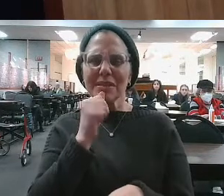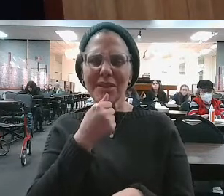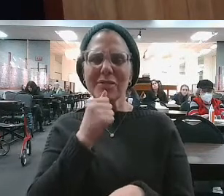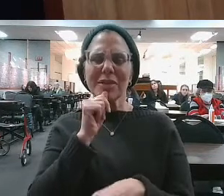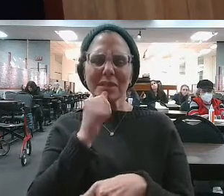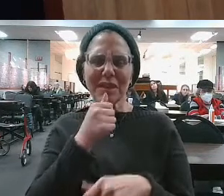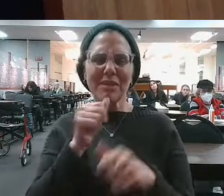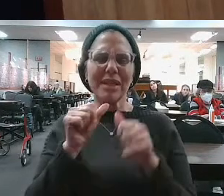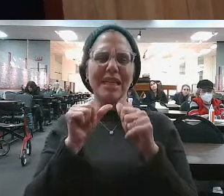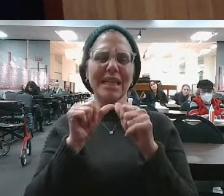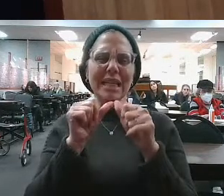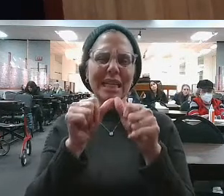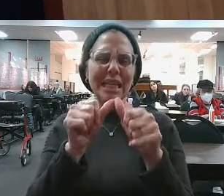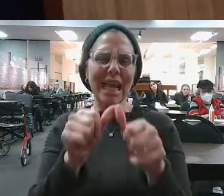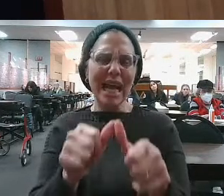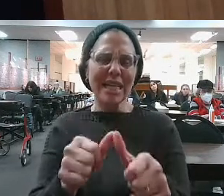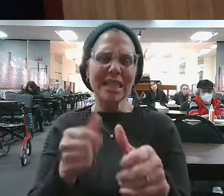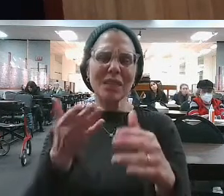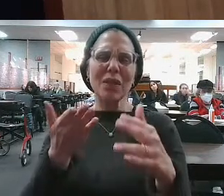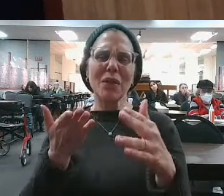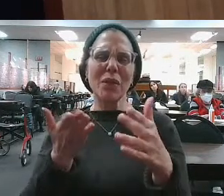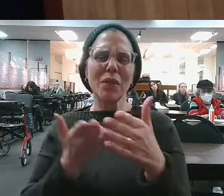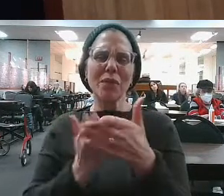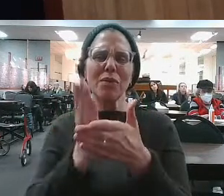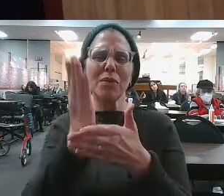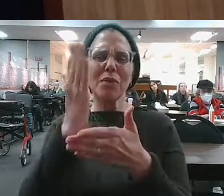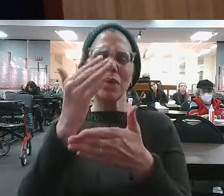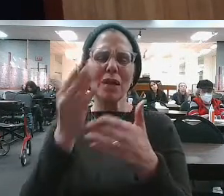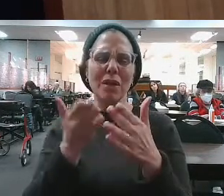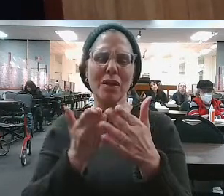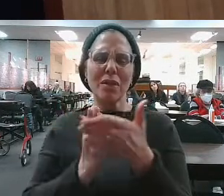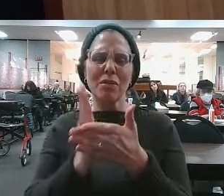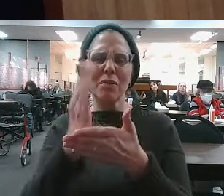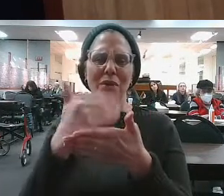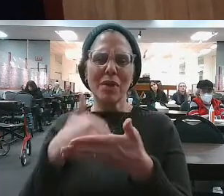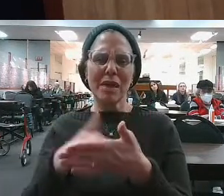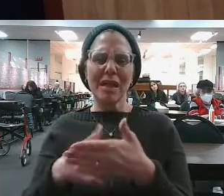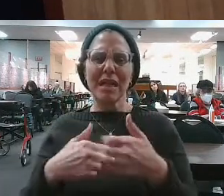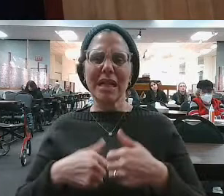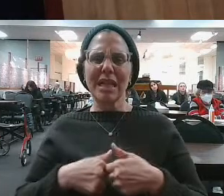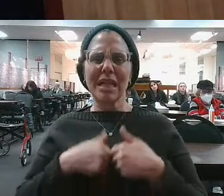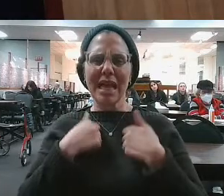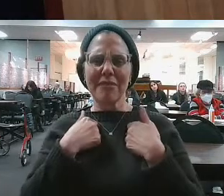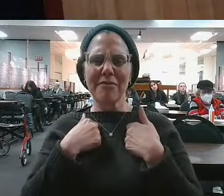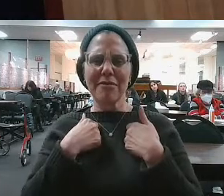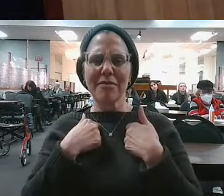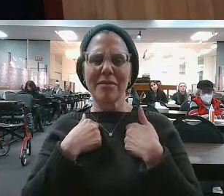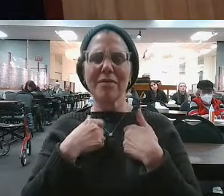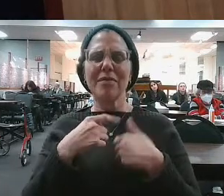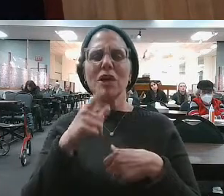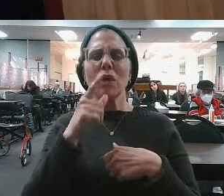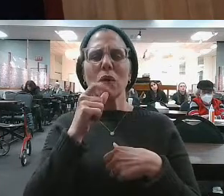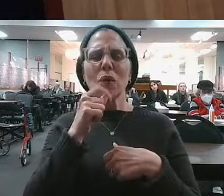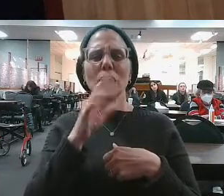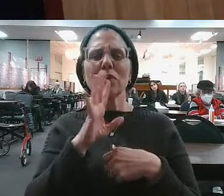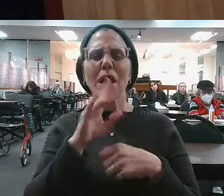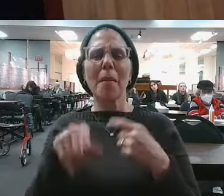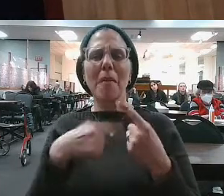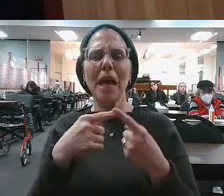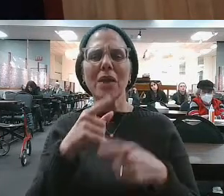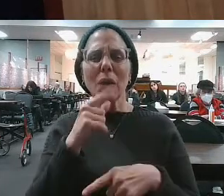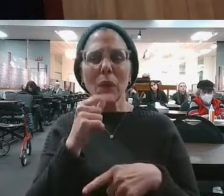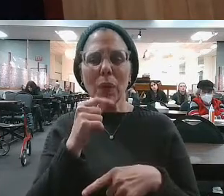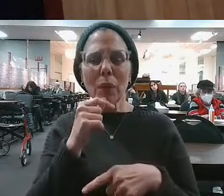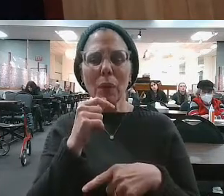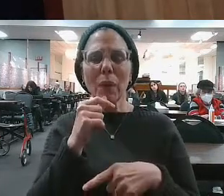life. Think about a person who had incredible adversity. So it's interesting. You know who he chooses? You know who he chooses? Moshe